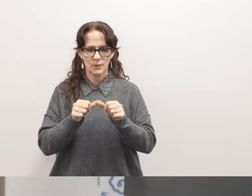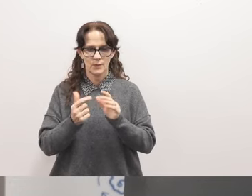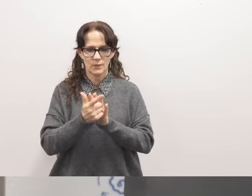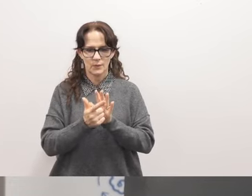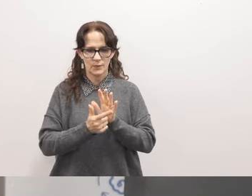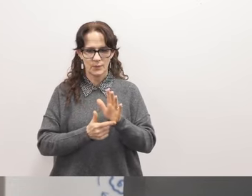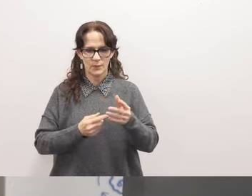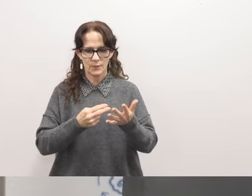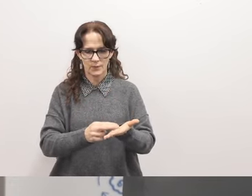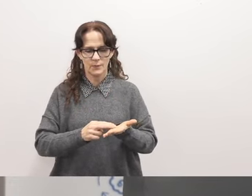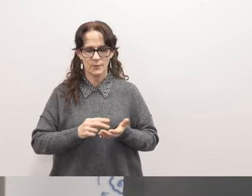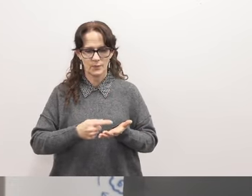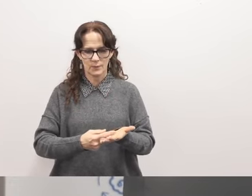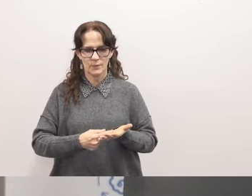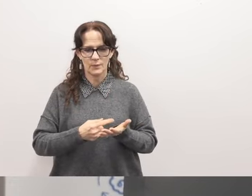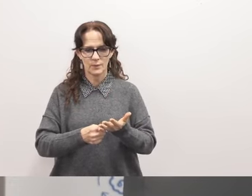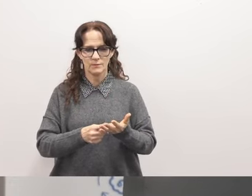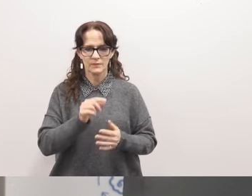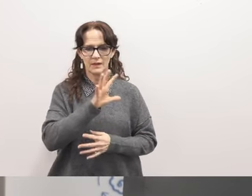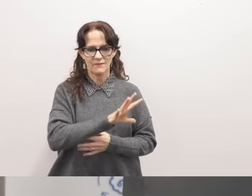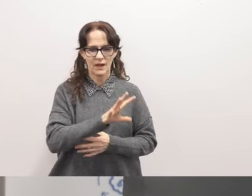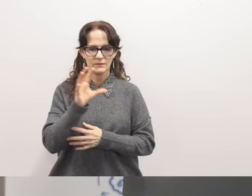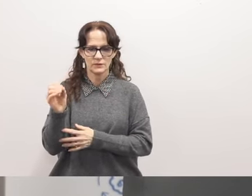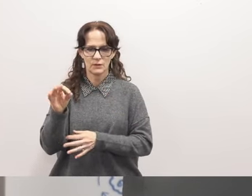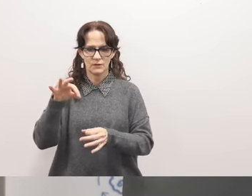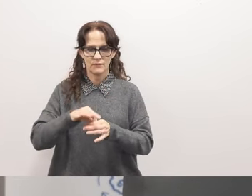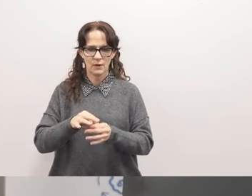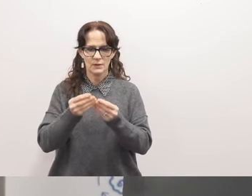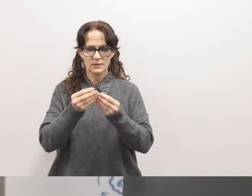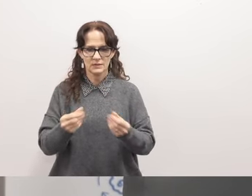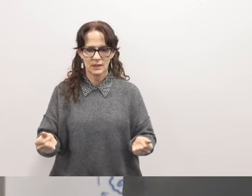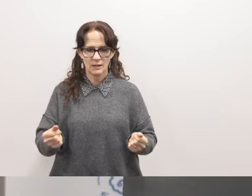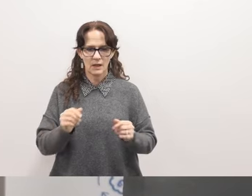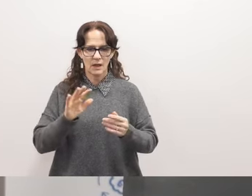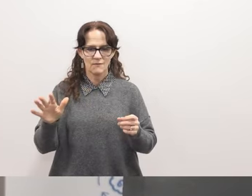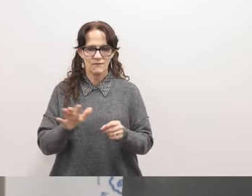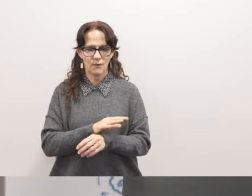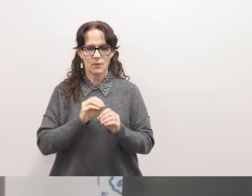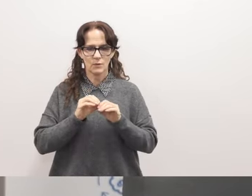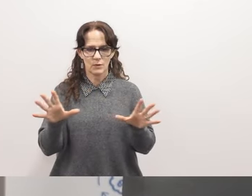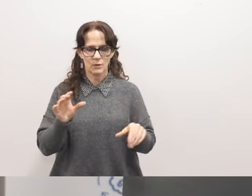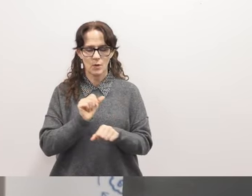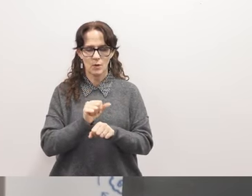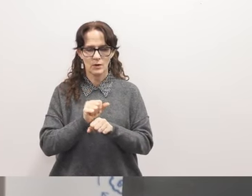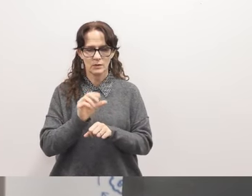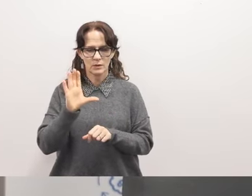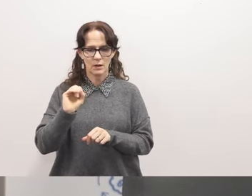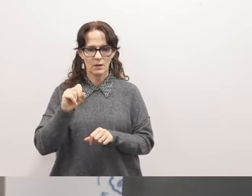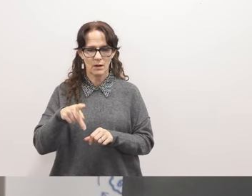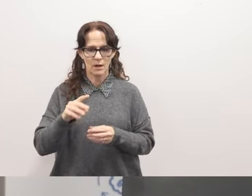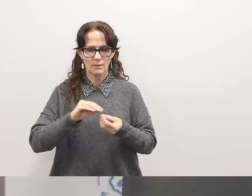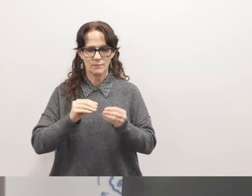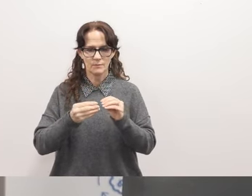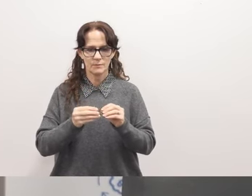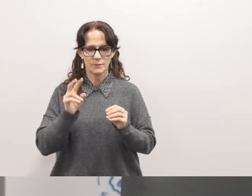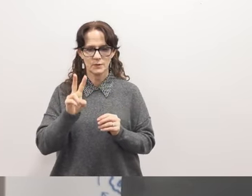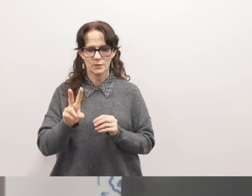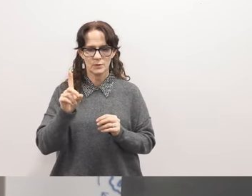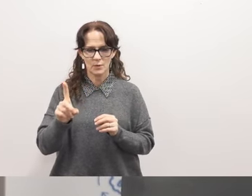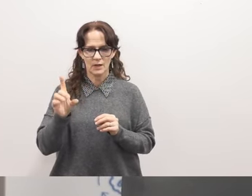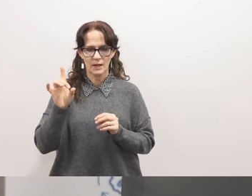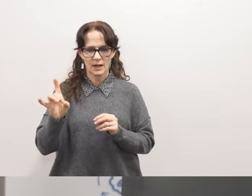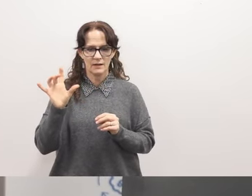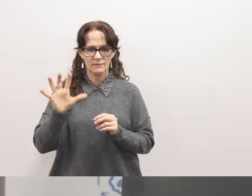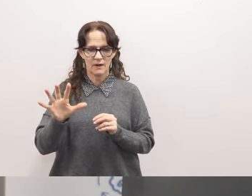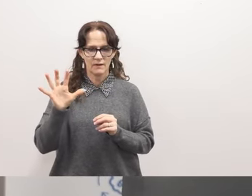board approved by a 5-5-0 vote a settlement and full release in workers compensation case number 218